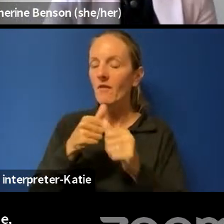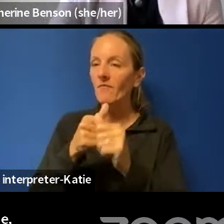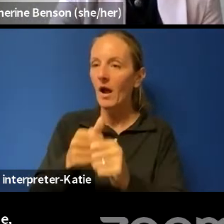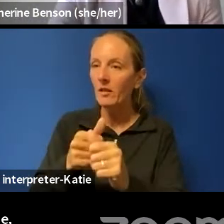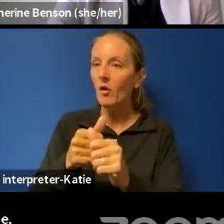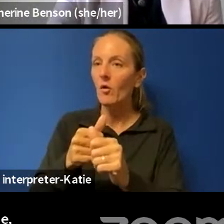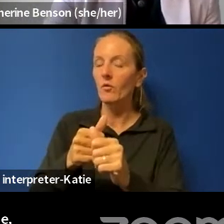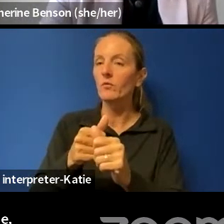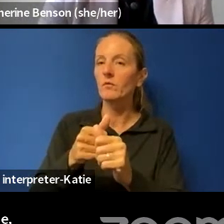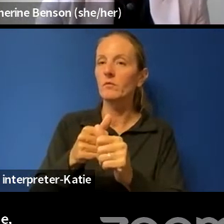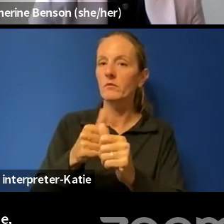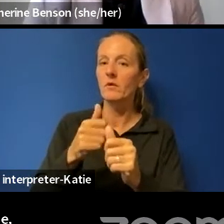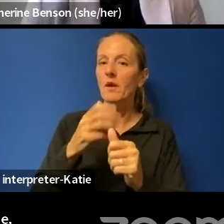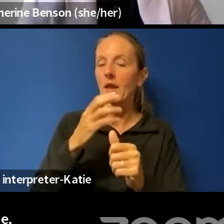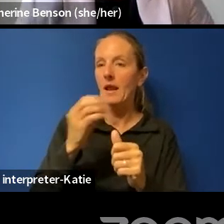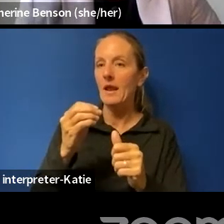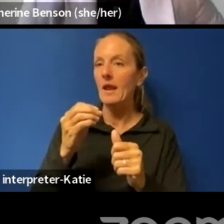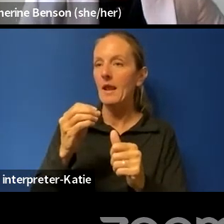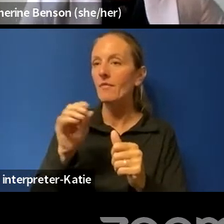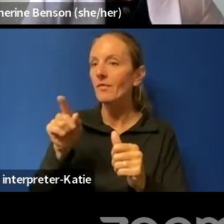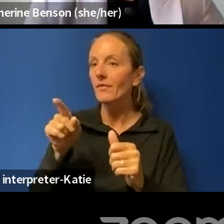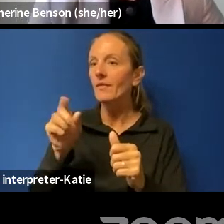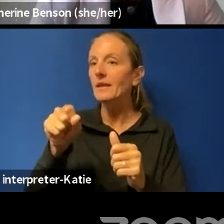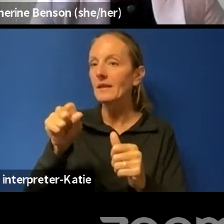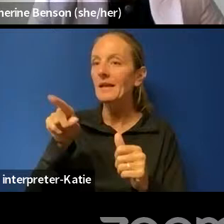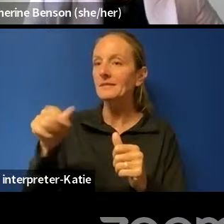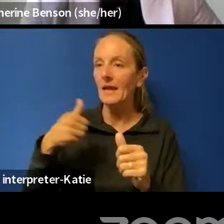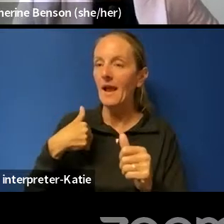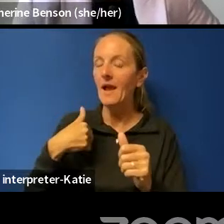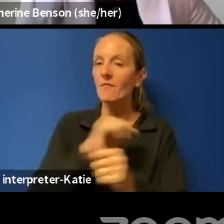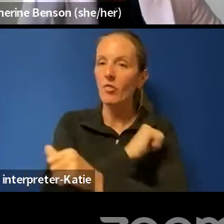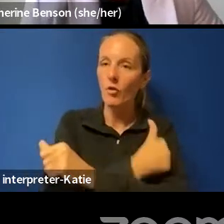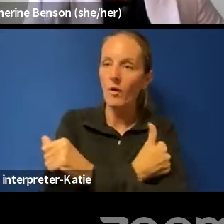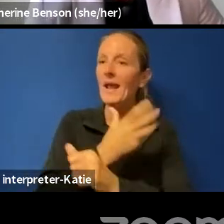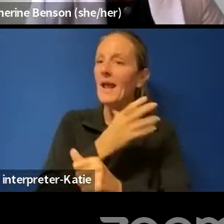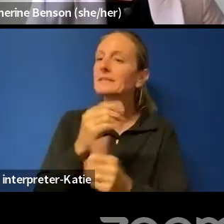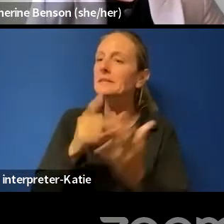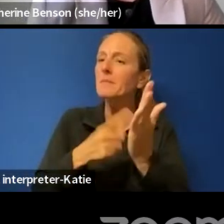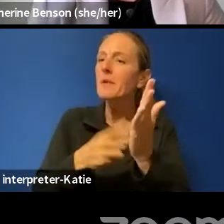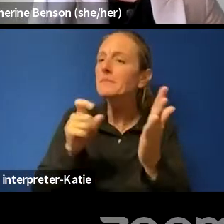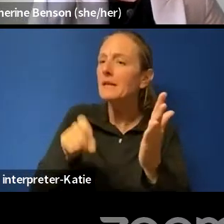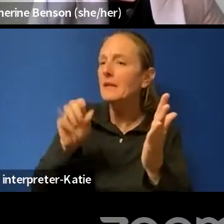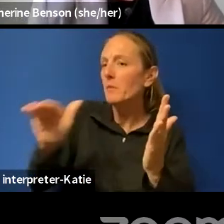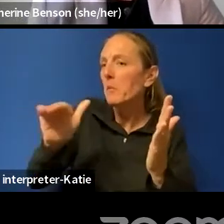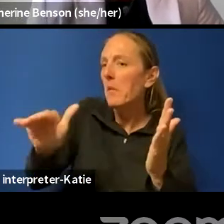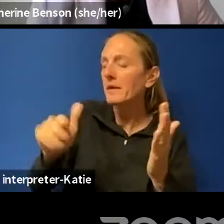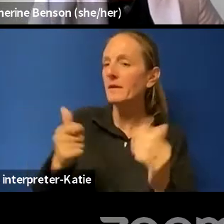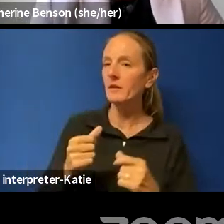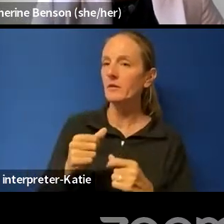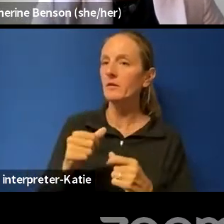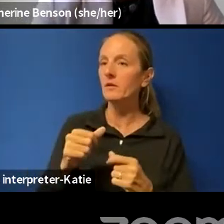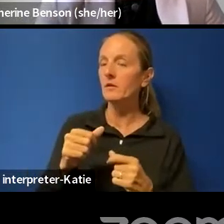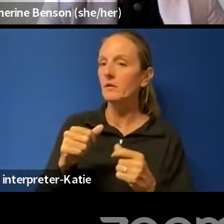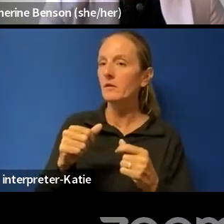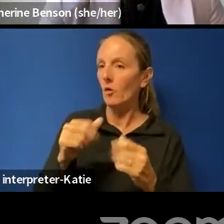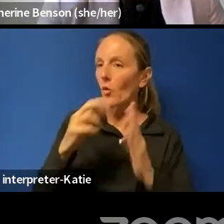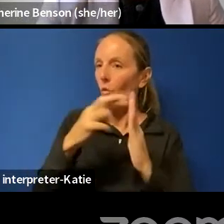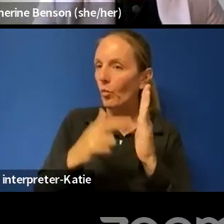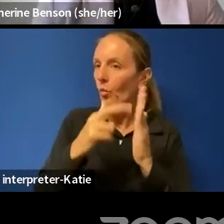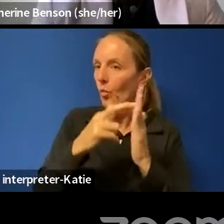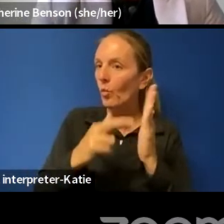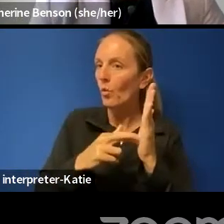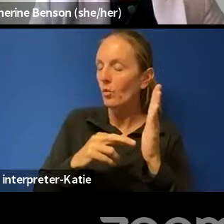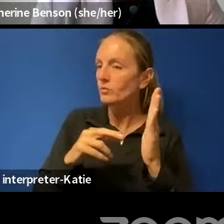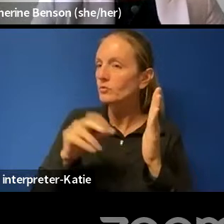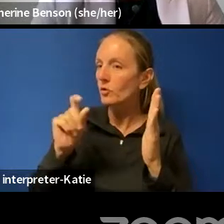and their statutory authority. Um, and sometimes they just need to be reminded of that, uh, and sometimes more assertively than others,